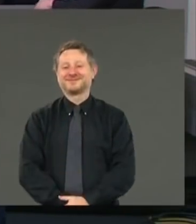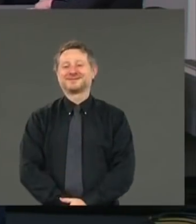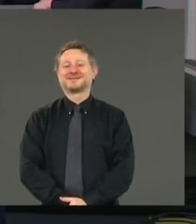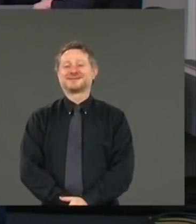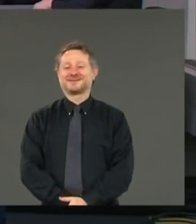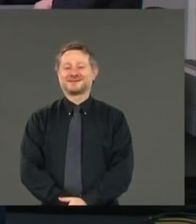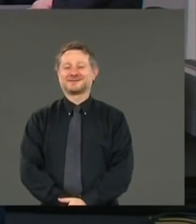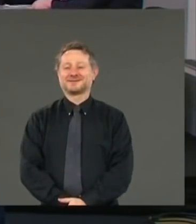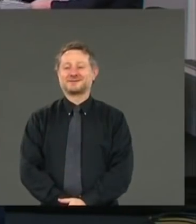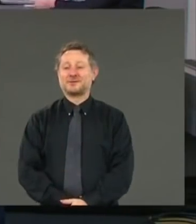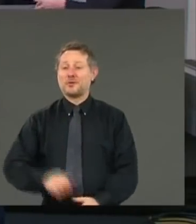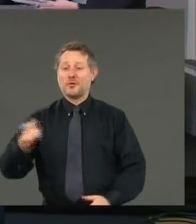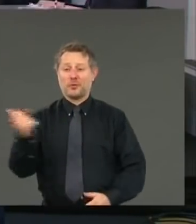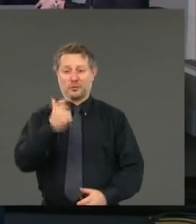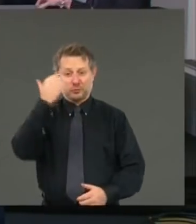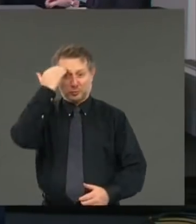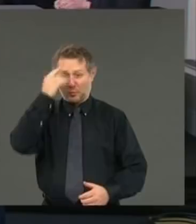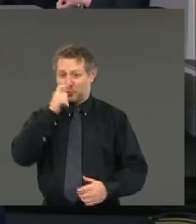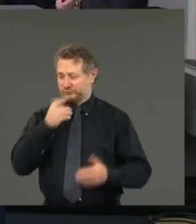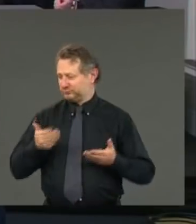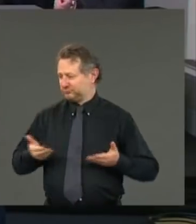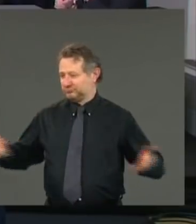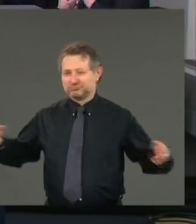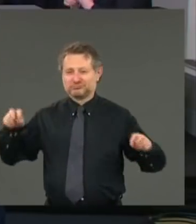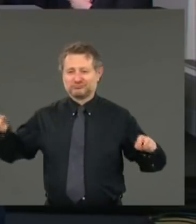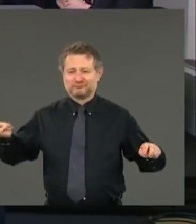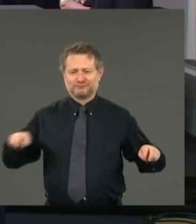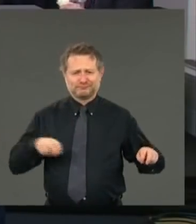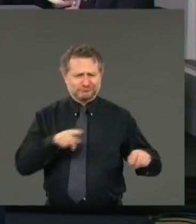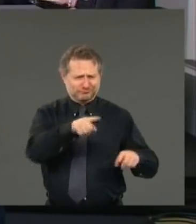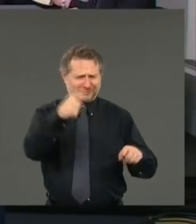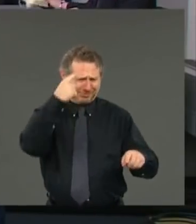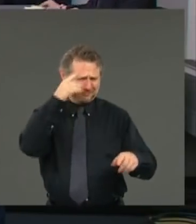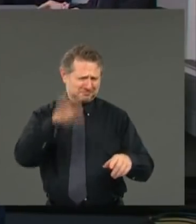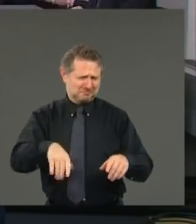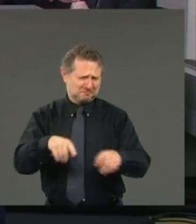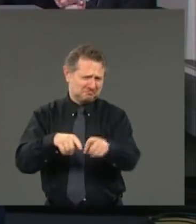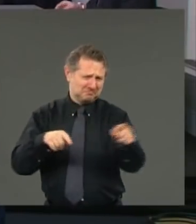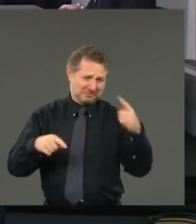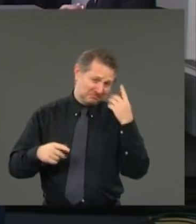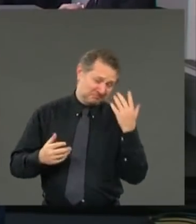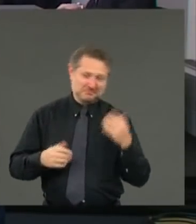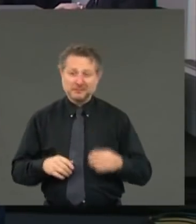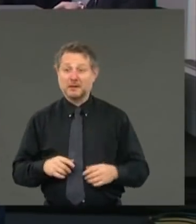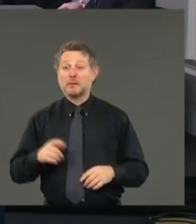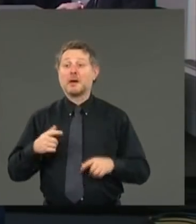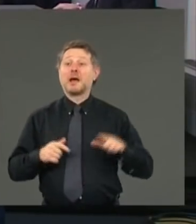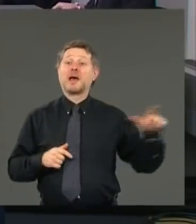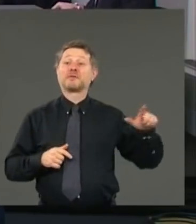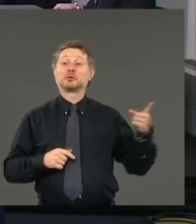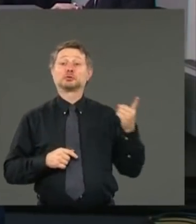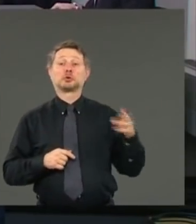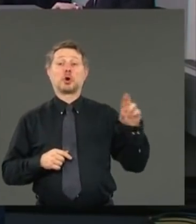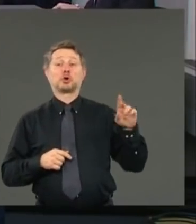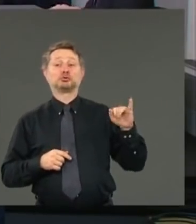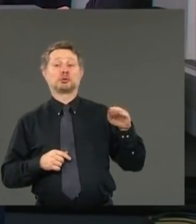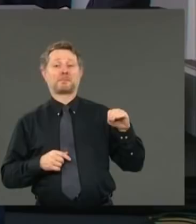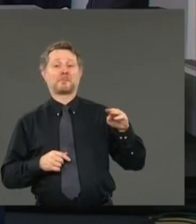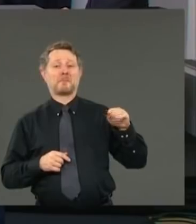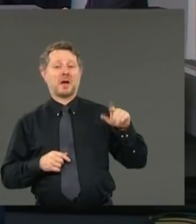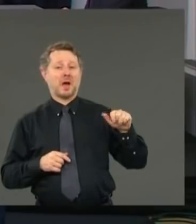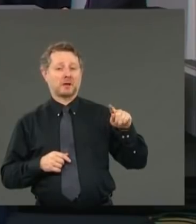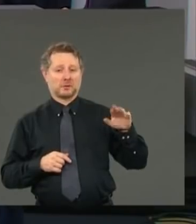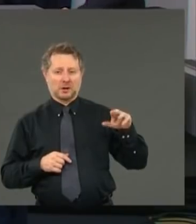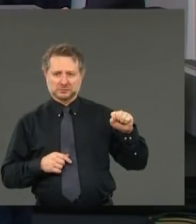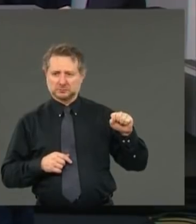Everyone knows the people who are here, I think, just in case. To my far left, Dr. Jim Malatras, not a real doctor,